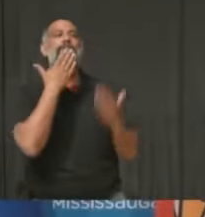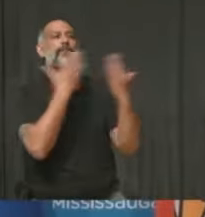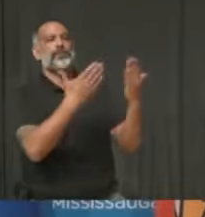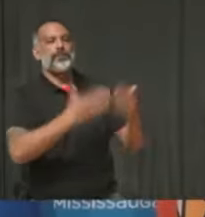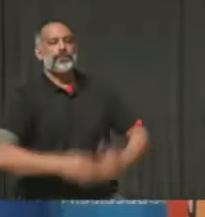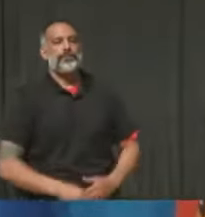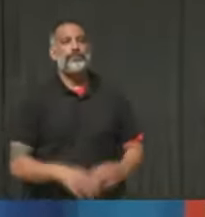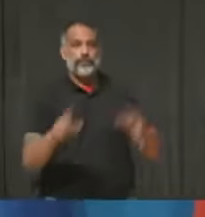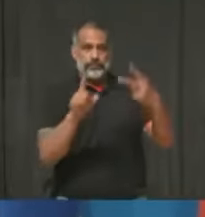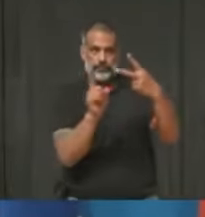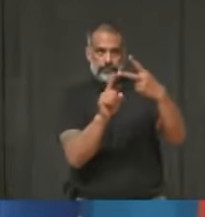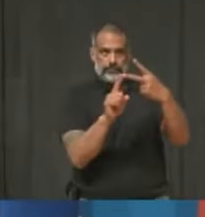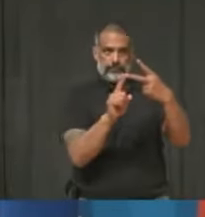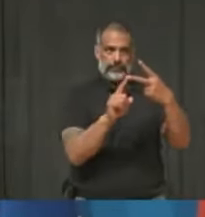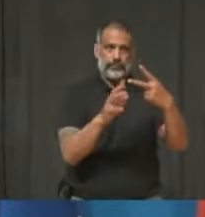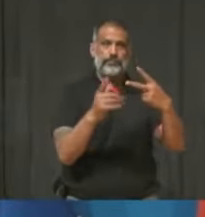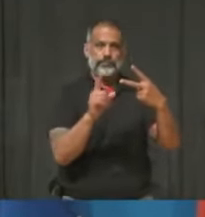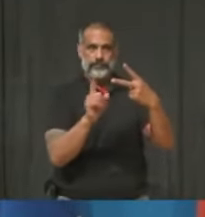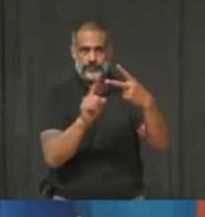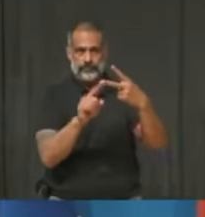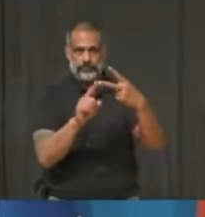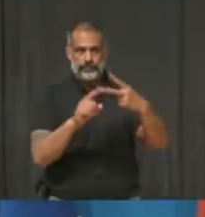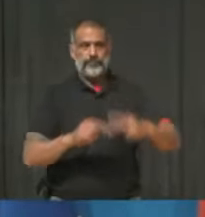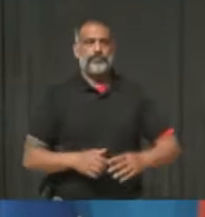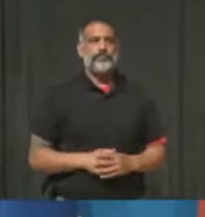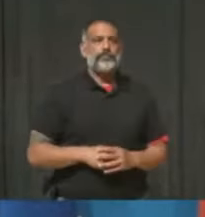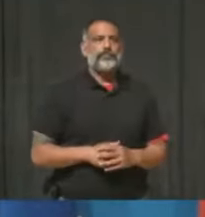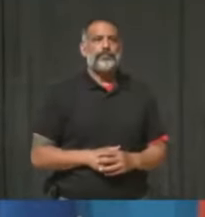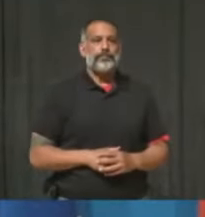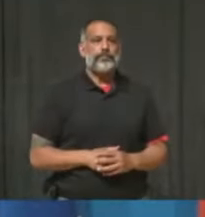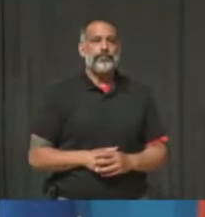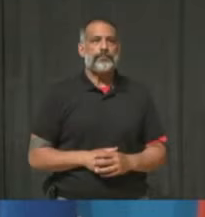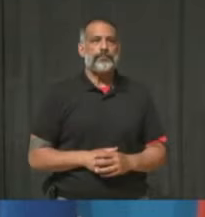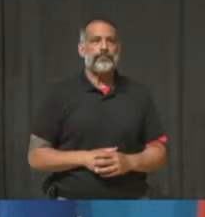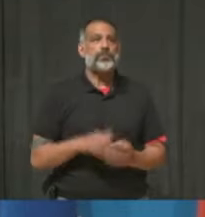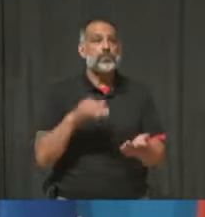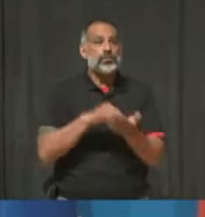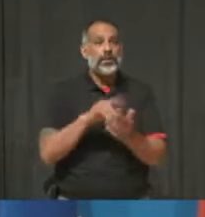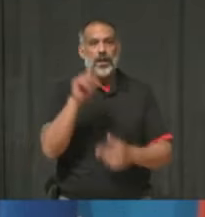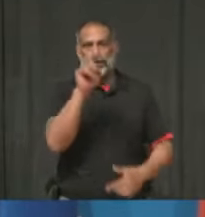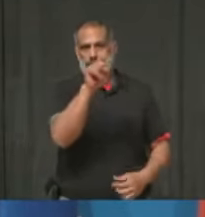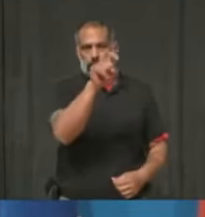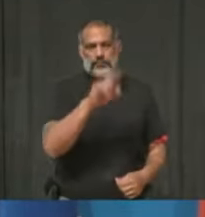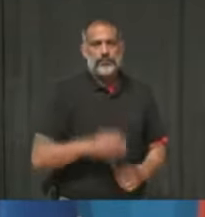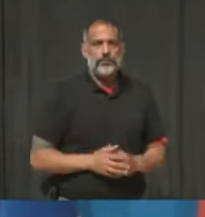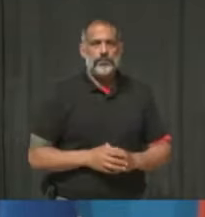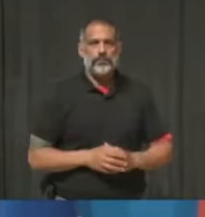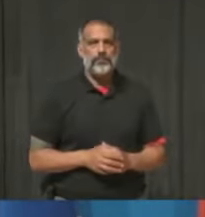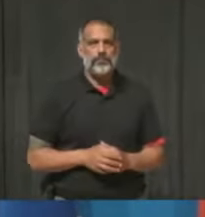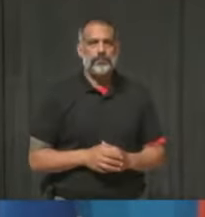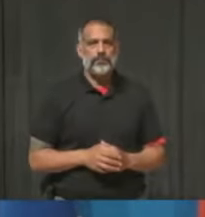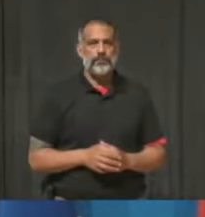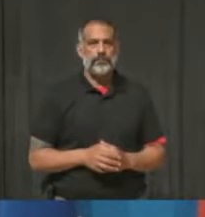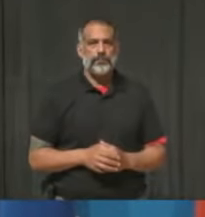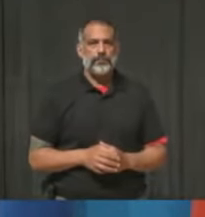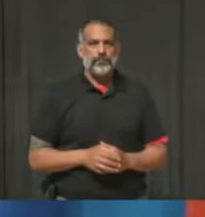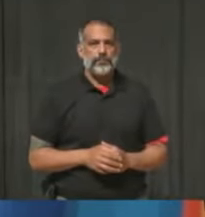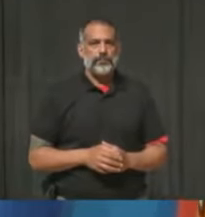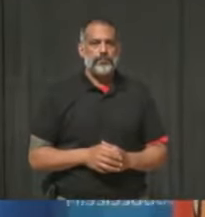Thank you so much for the update. My next question is for Dr. Loh. Oh, no problem. Dr. Loh? Yeah.